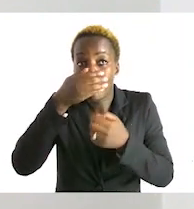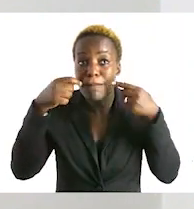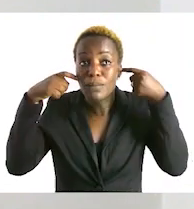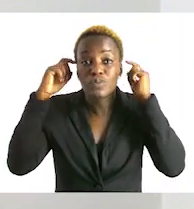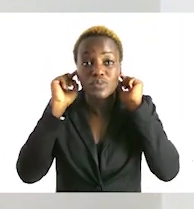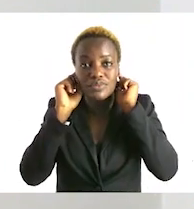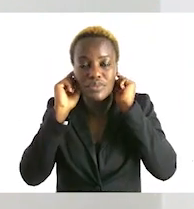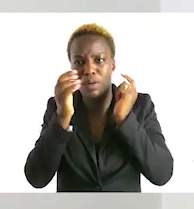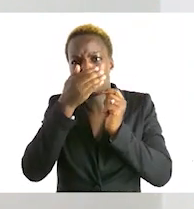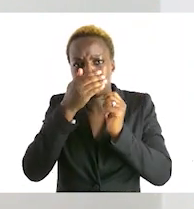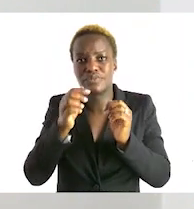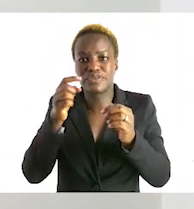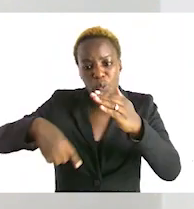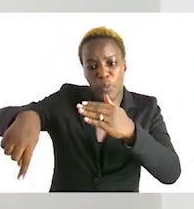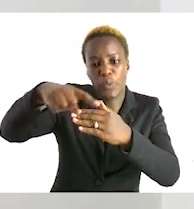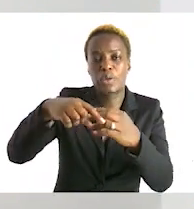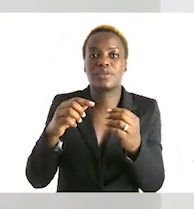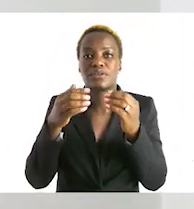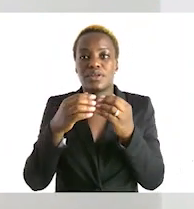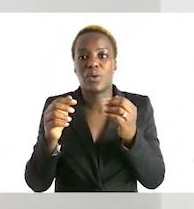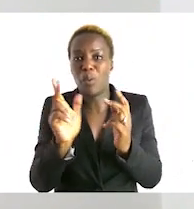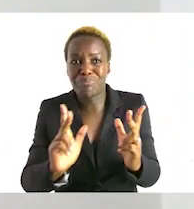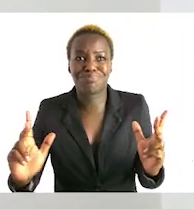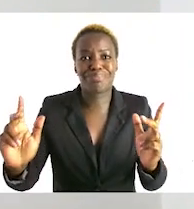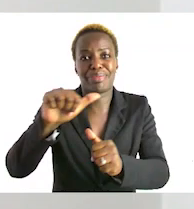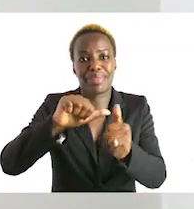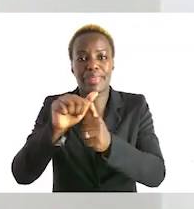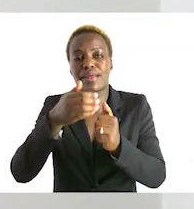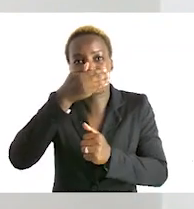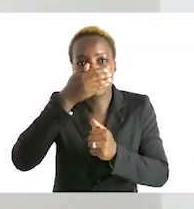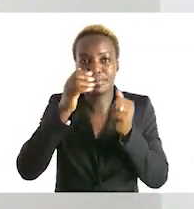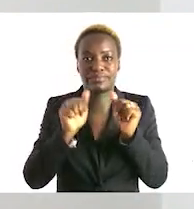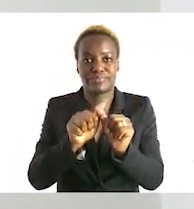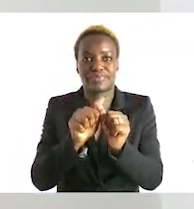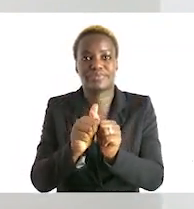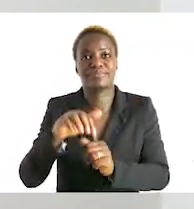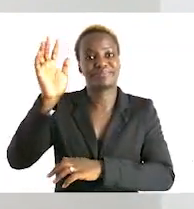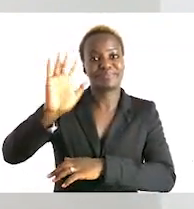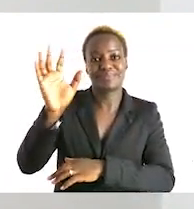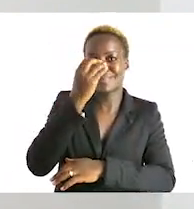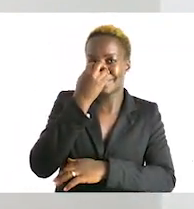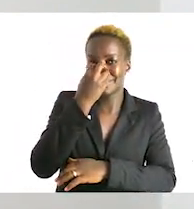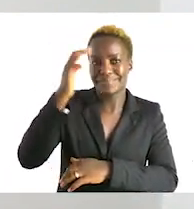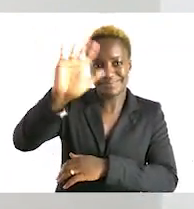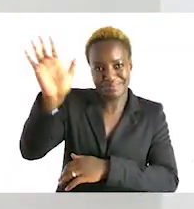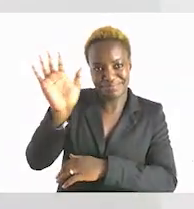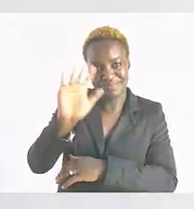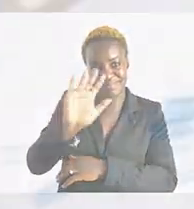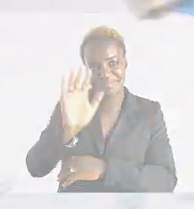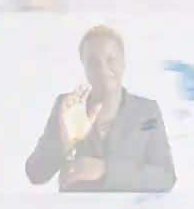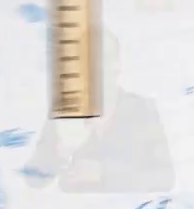as well Zoski will say goodbye for us hi Zoski bye see you next time